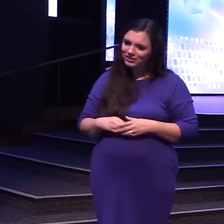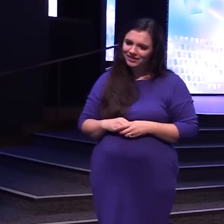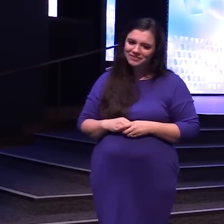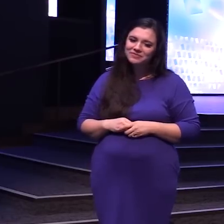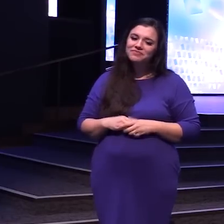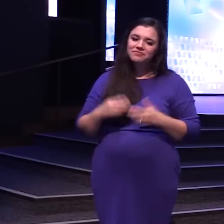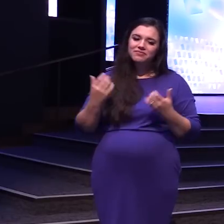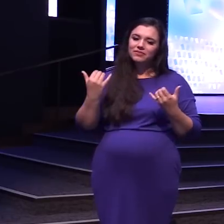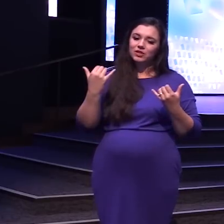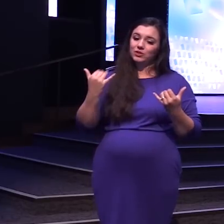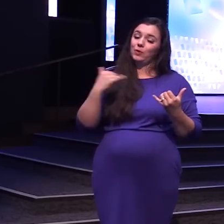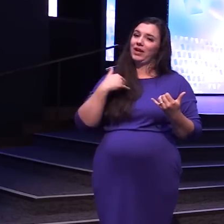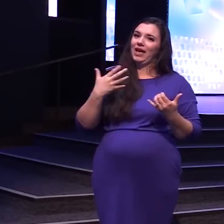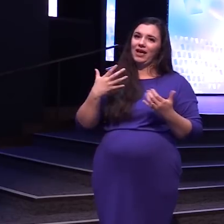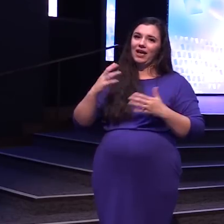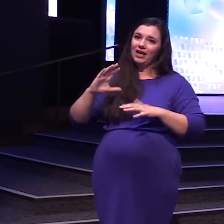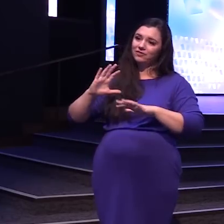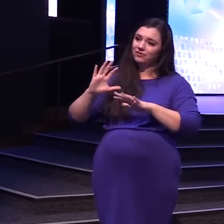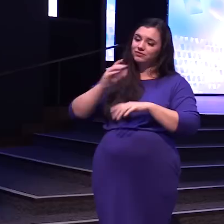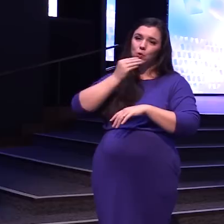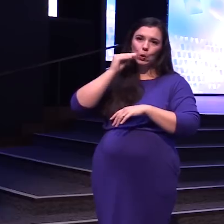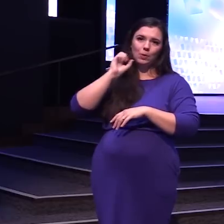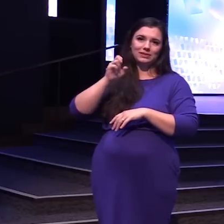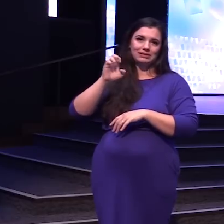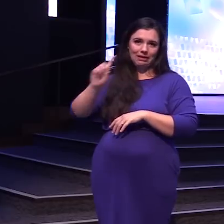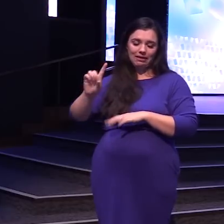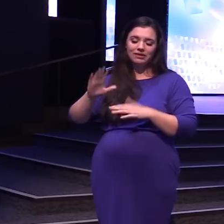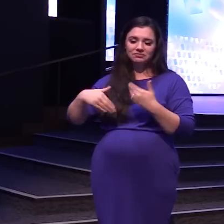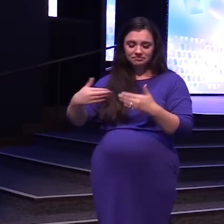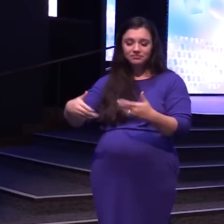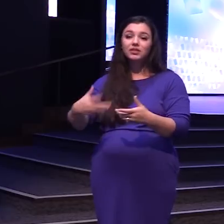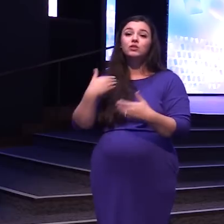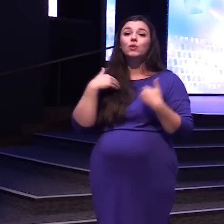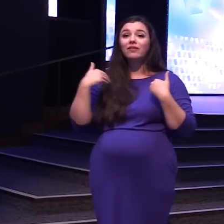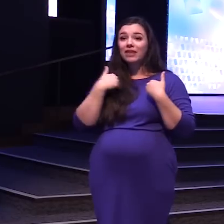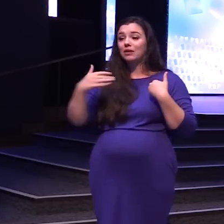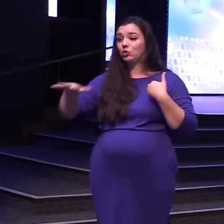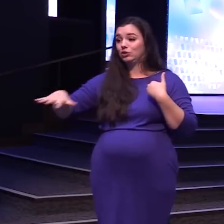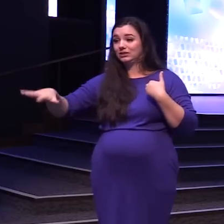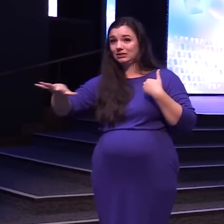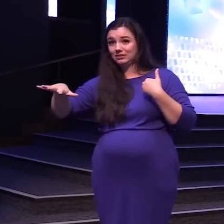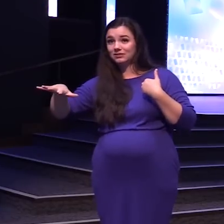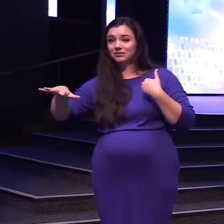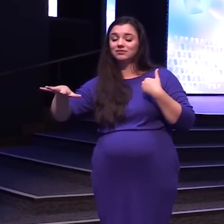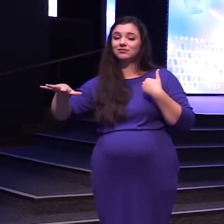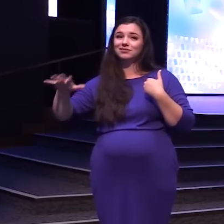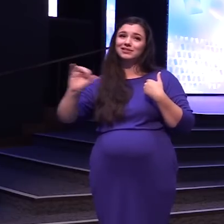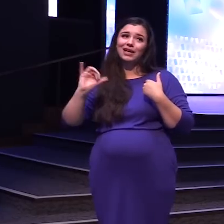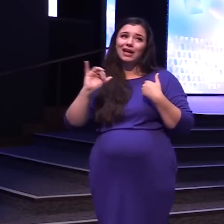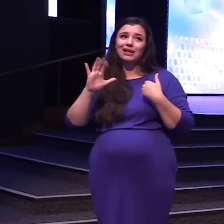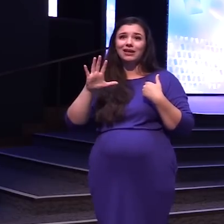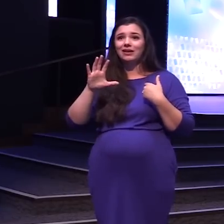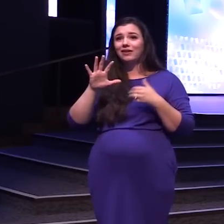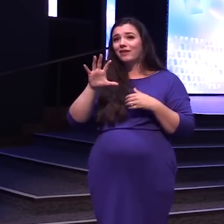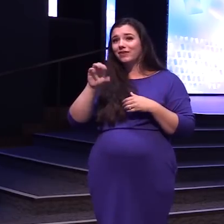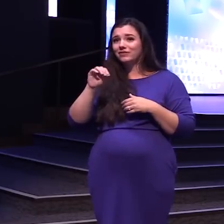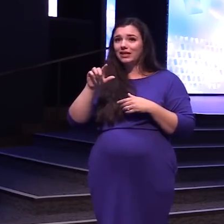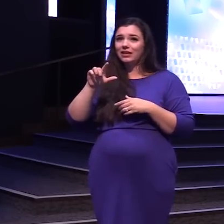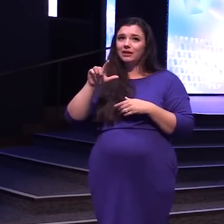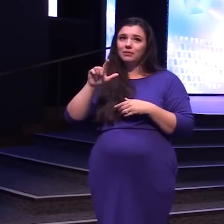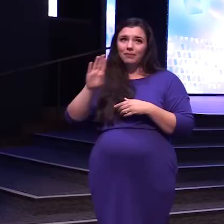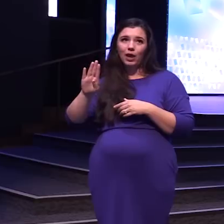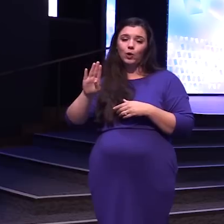So now we have A whole homestead happening And so when we go down To the animals We're like You know 50 pound bags You know Okay